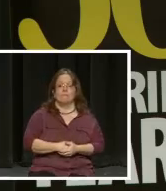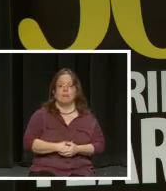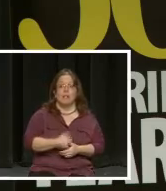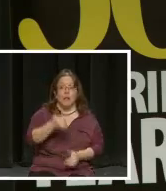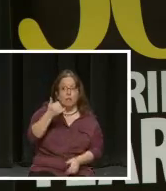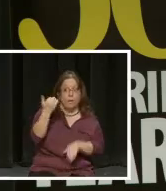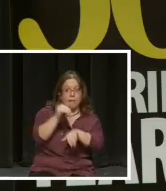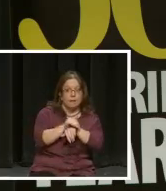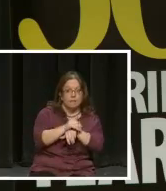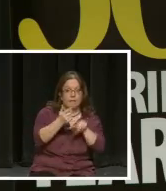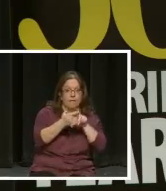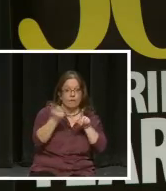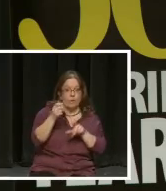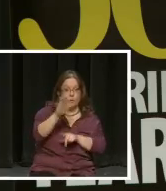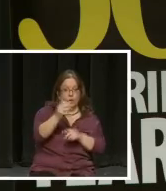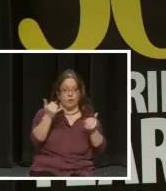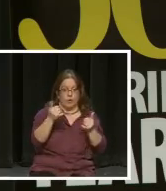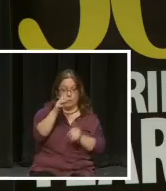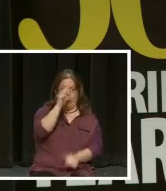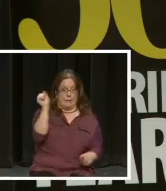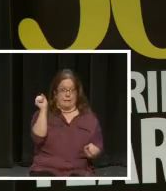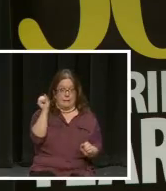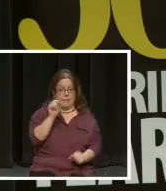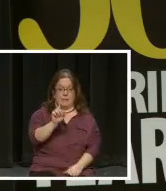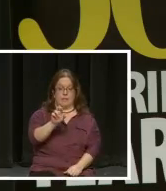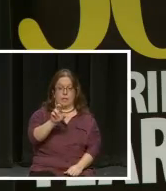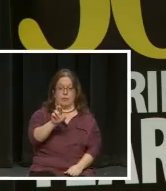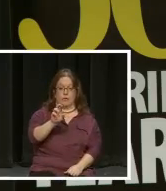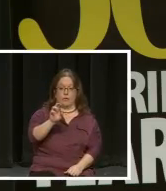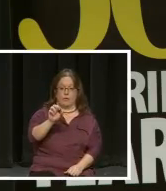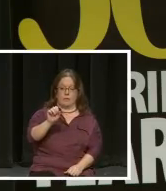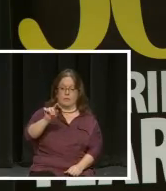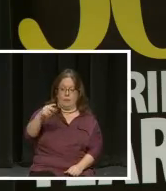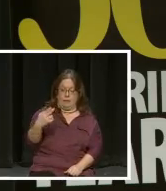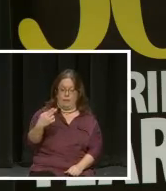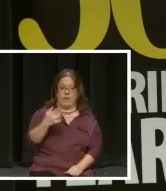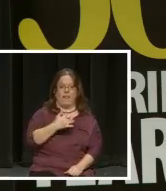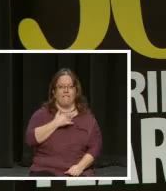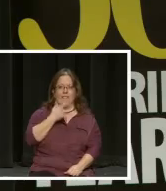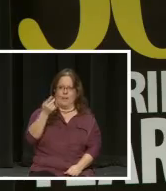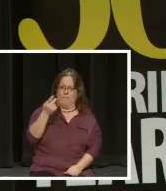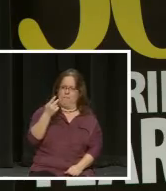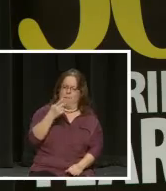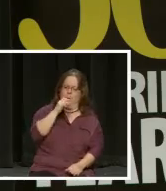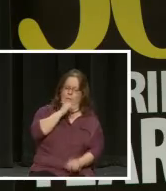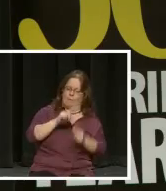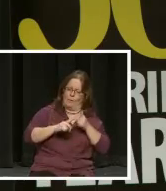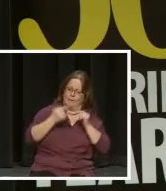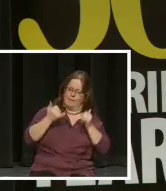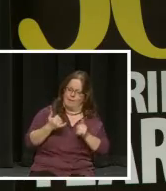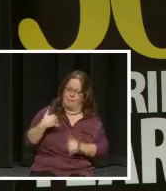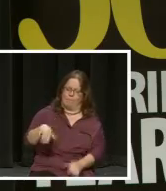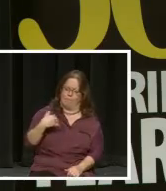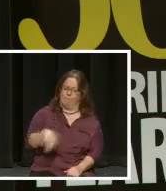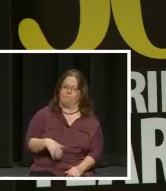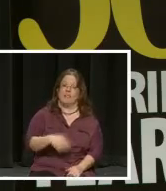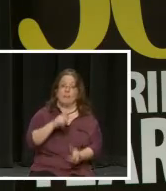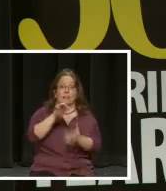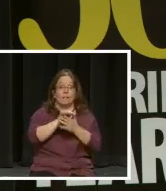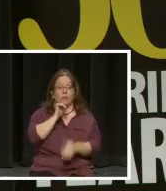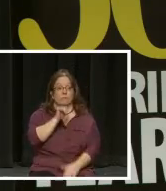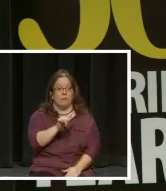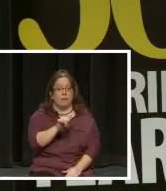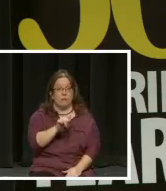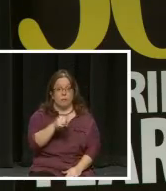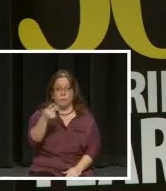a call last night from your current president, Dr. Marty Smith. I feel like we're old time friends, and believe it or not,